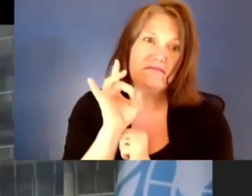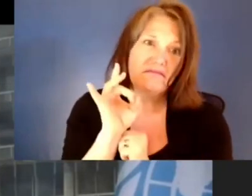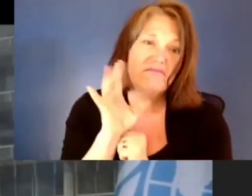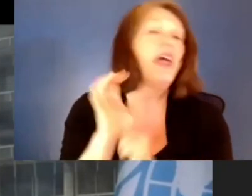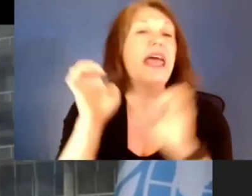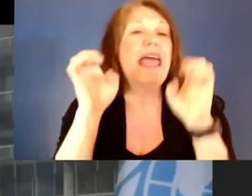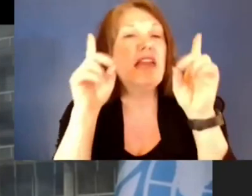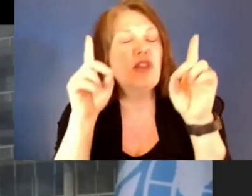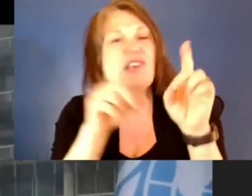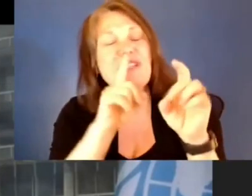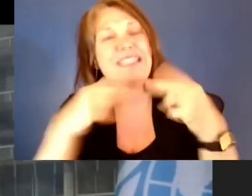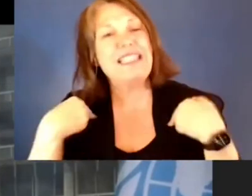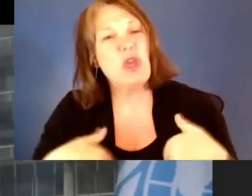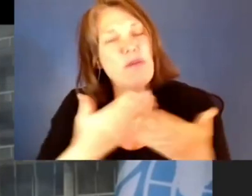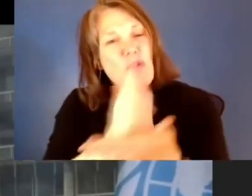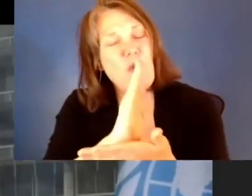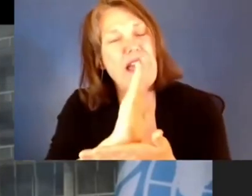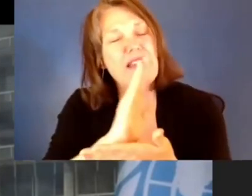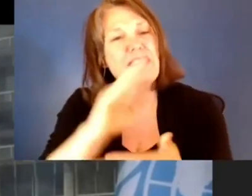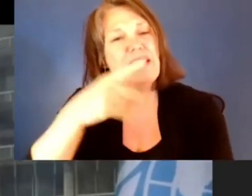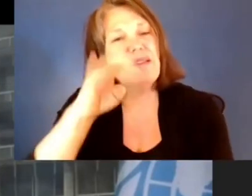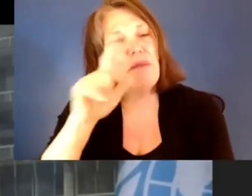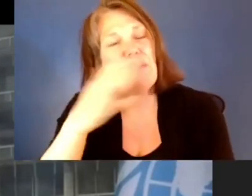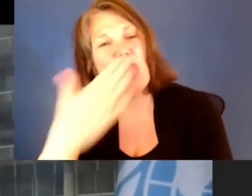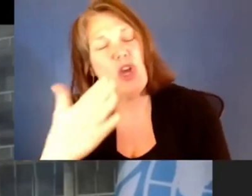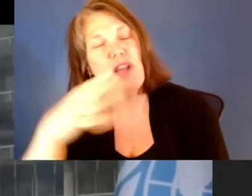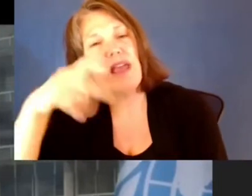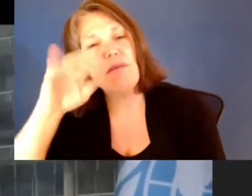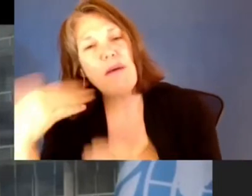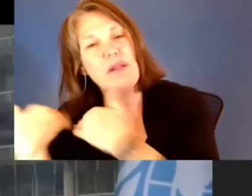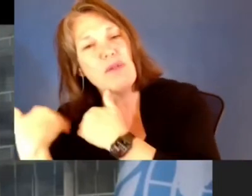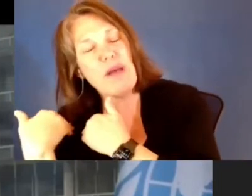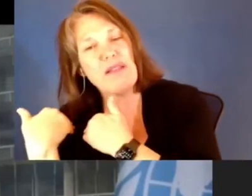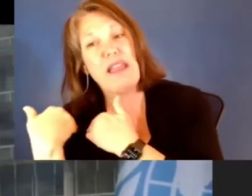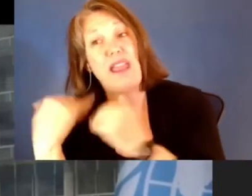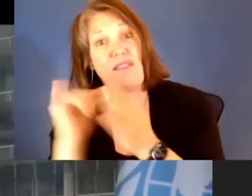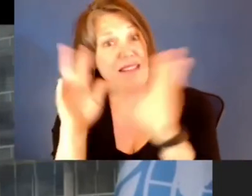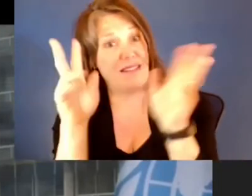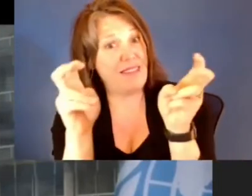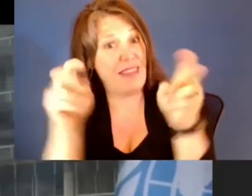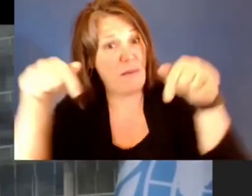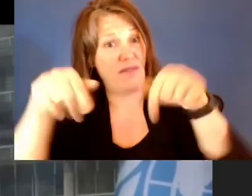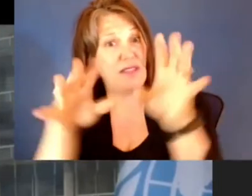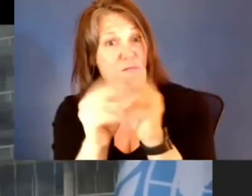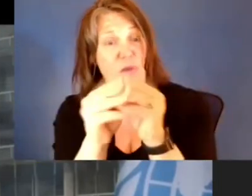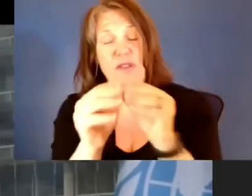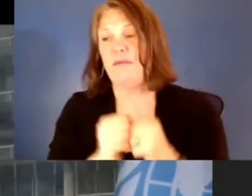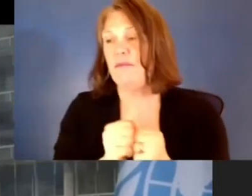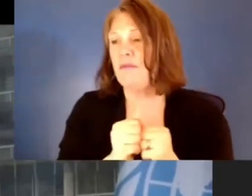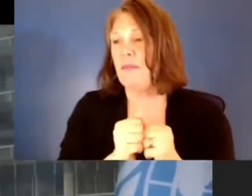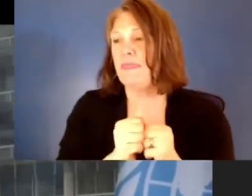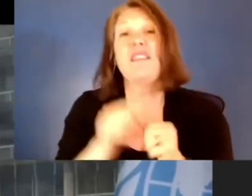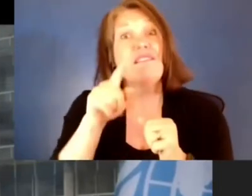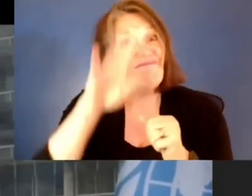public good and a public responsibility, as the theme of this symposium reminds us. As you know, at the peak of the